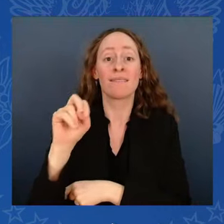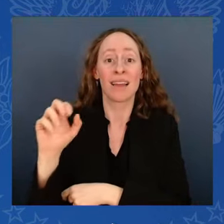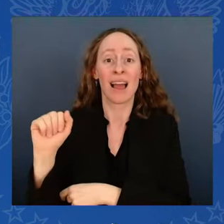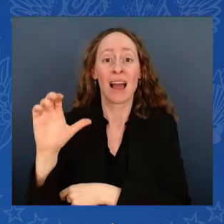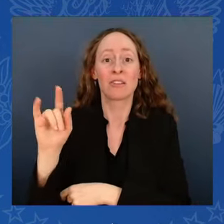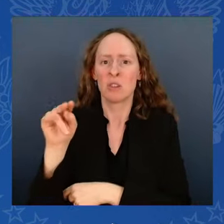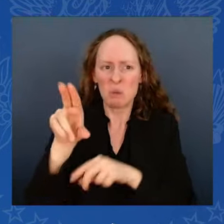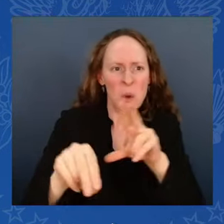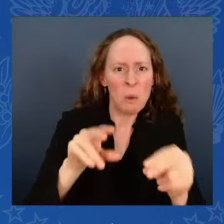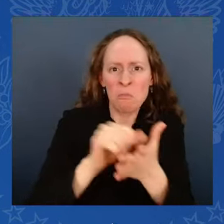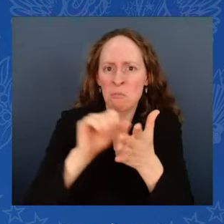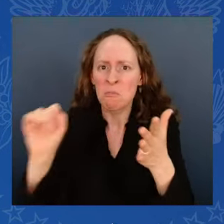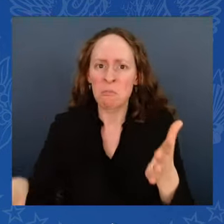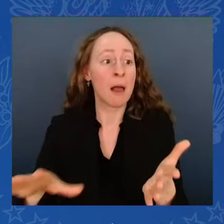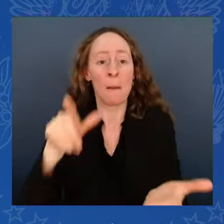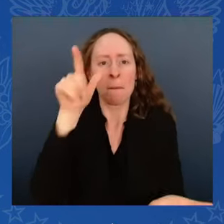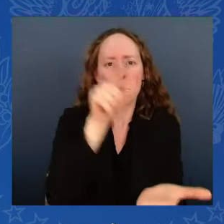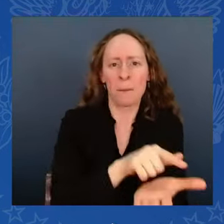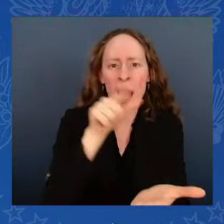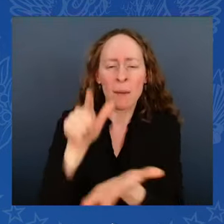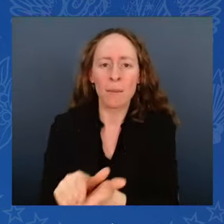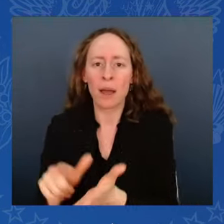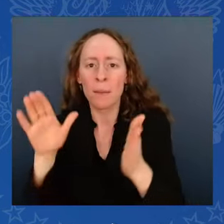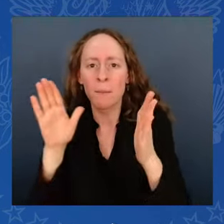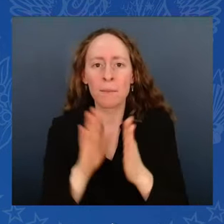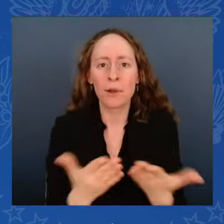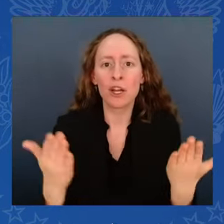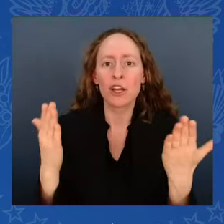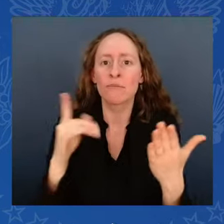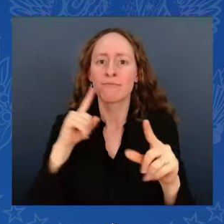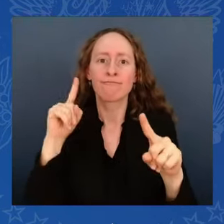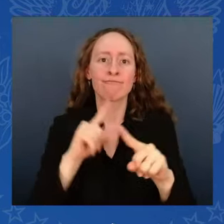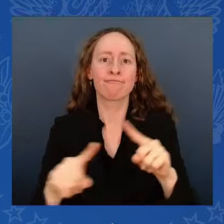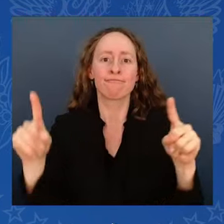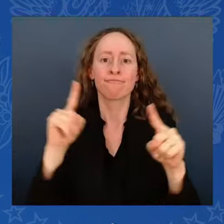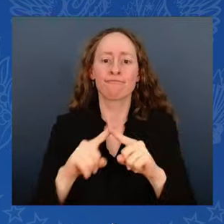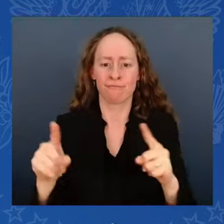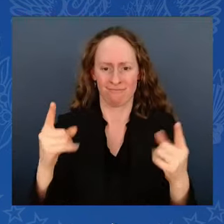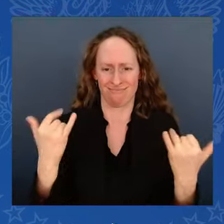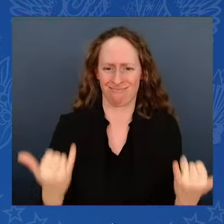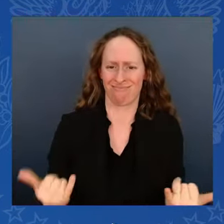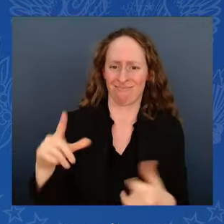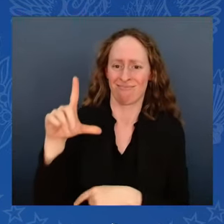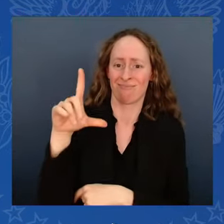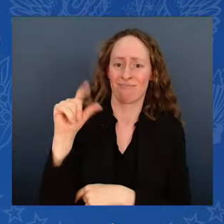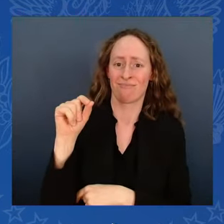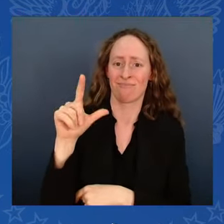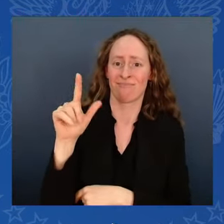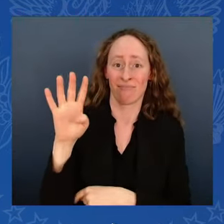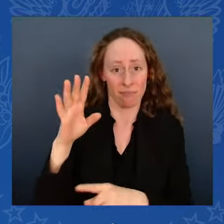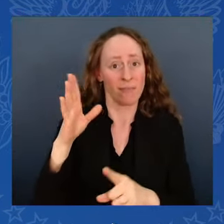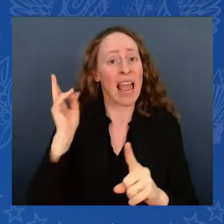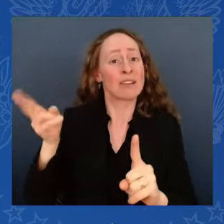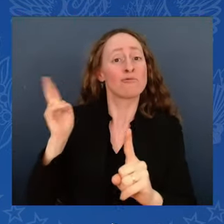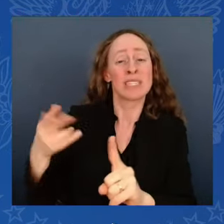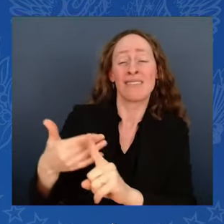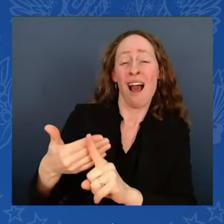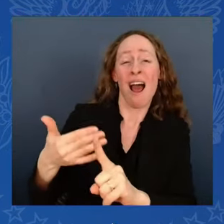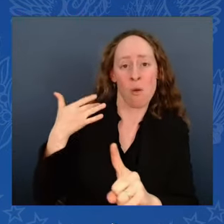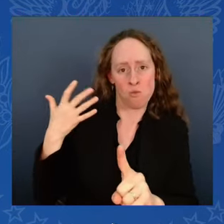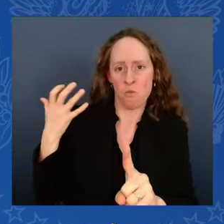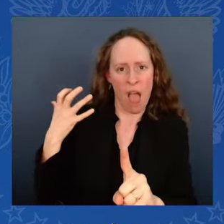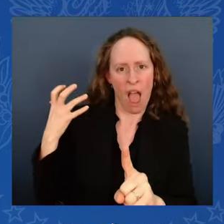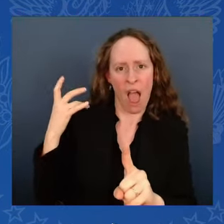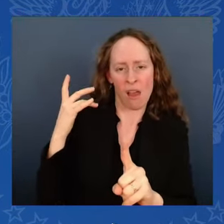Attempting to erase history. Embracing political violence like what happened on January the 6th. These extremists are